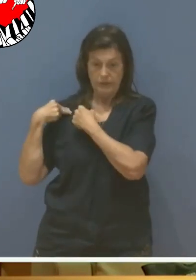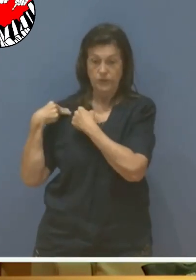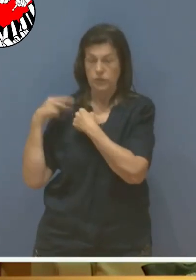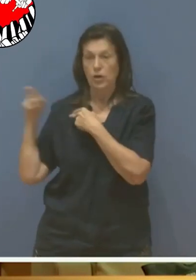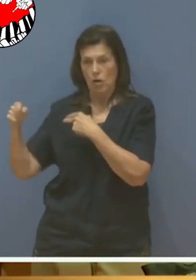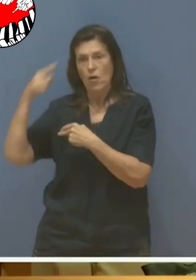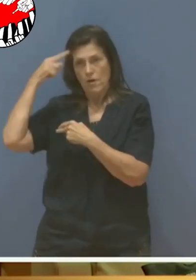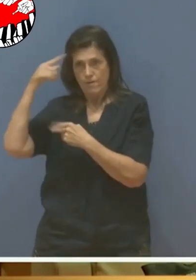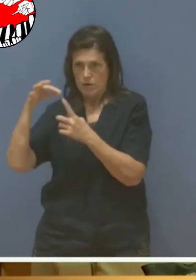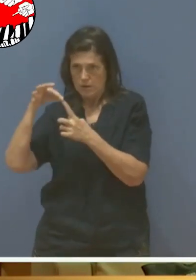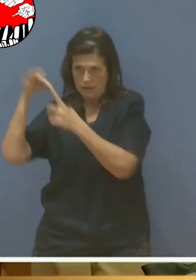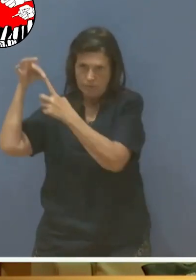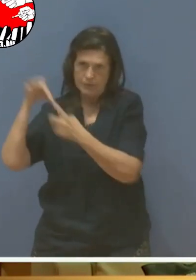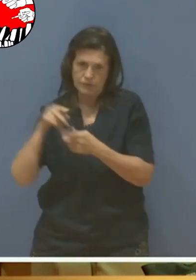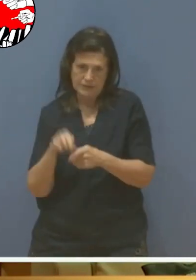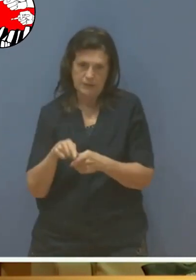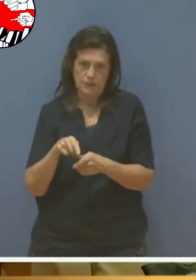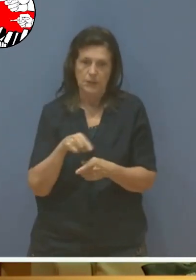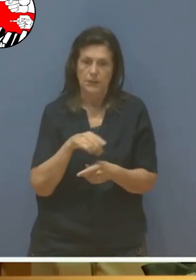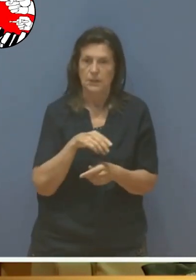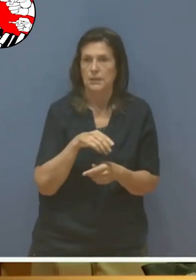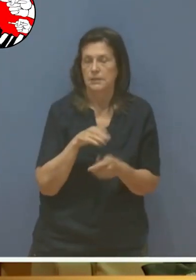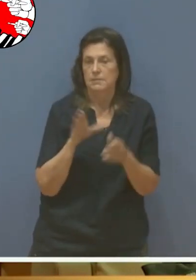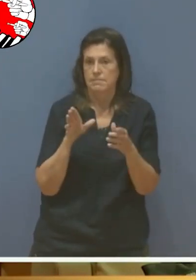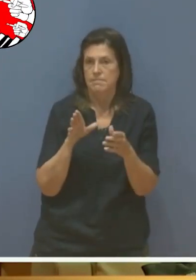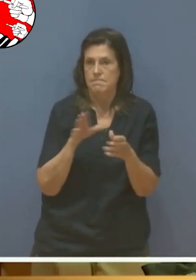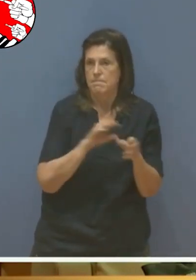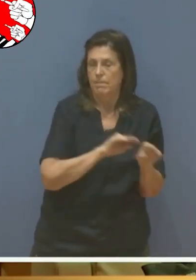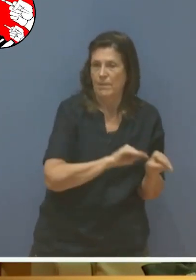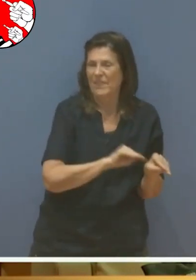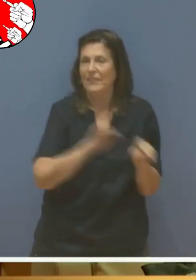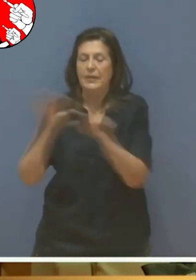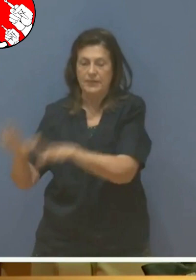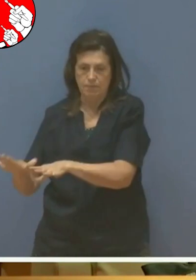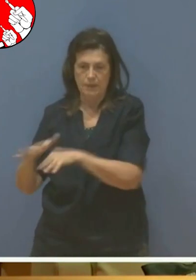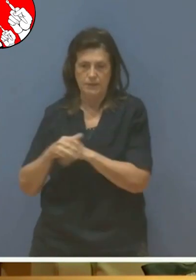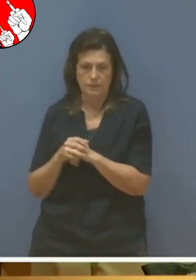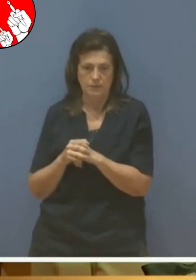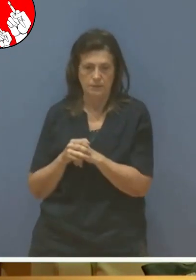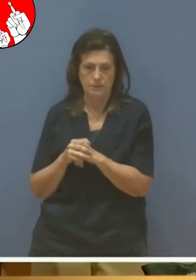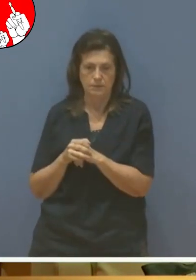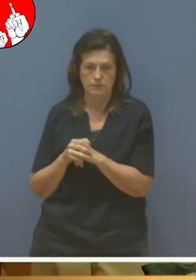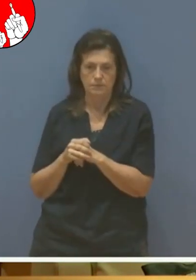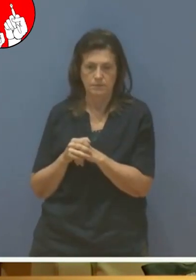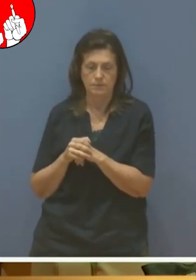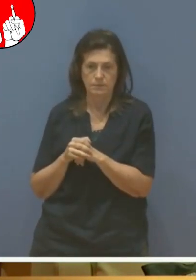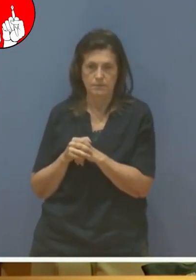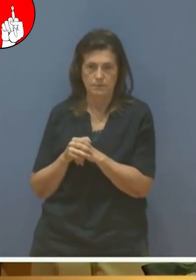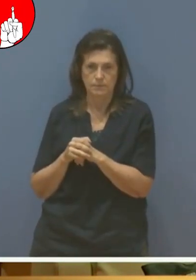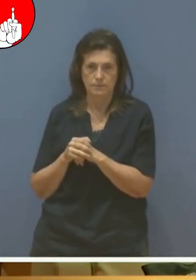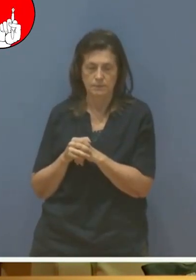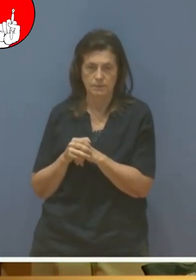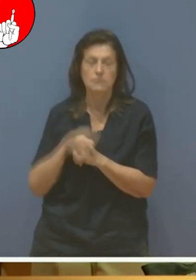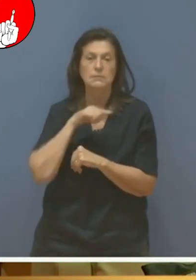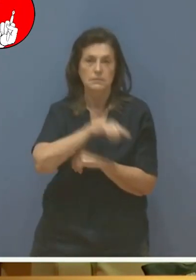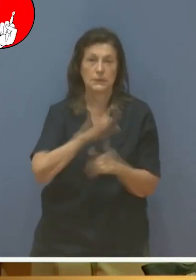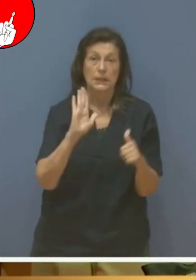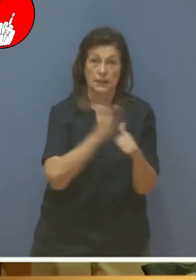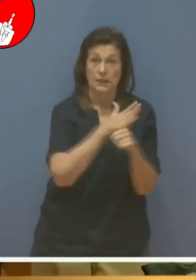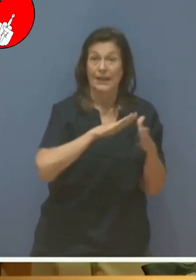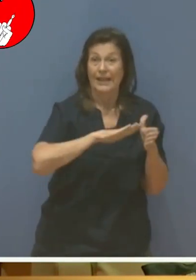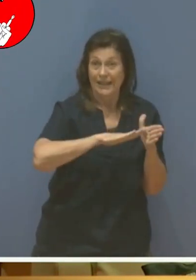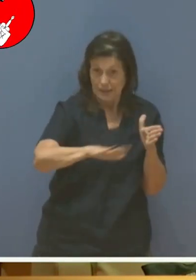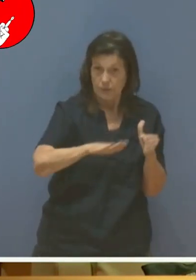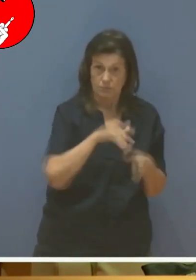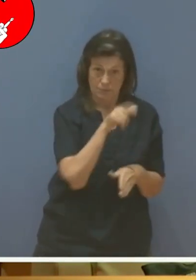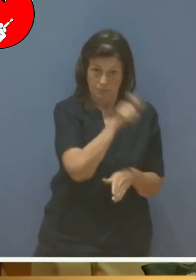the ethnic minorities. So ongoing failure of the government is the gap of effective investment of the Indigenous Peoples is to ensure